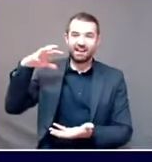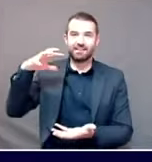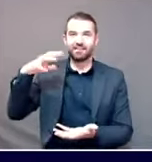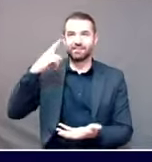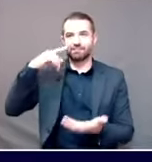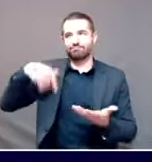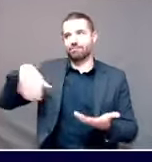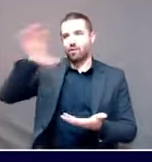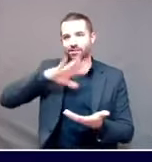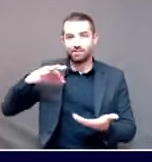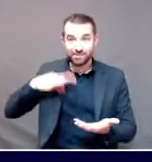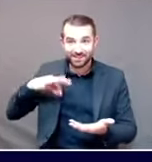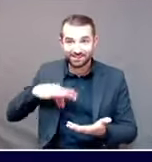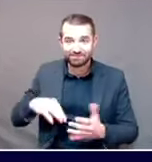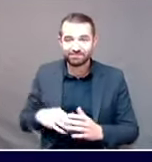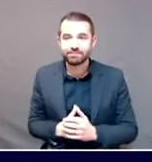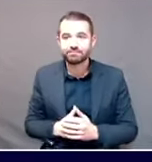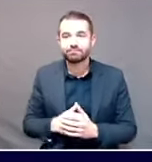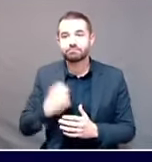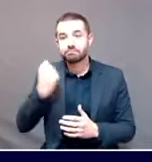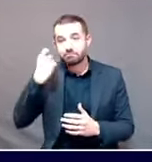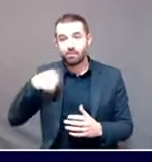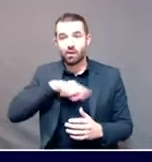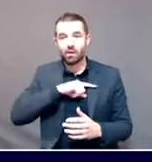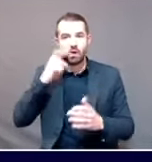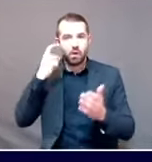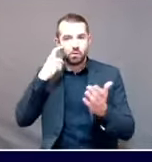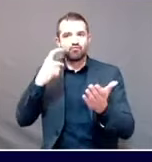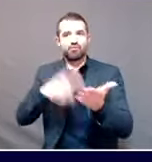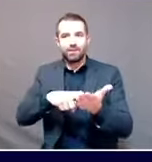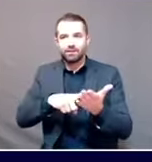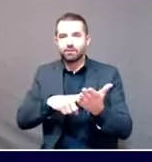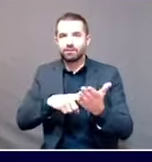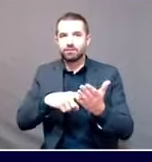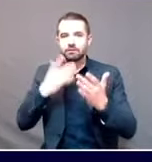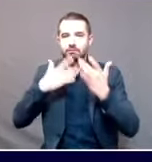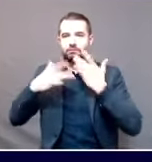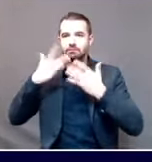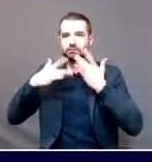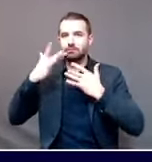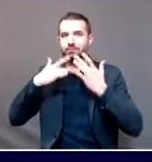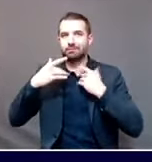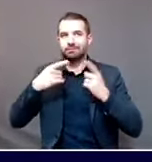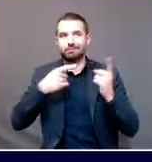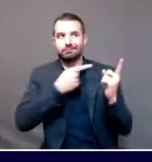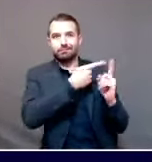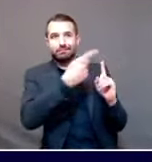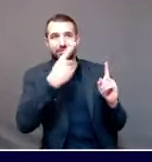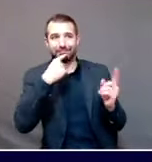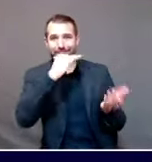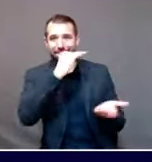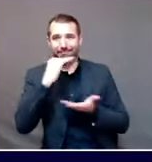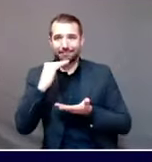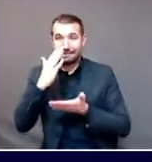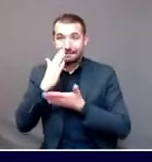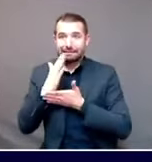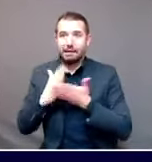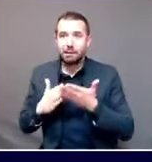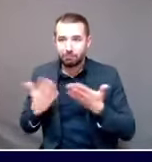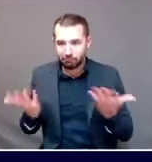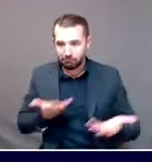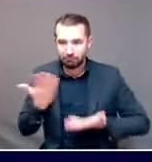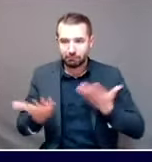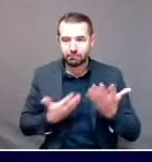recognize that vaccines right now are a very scarce commodity. So, uh, I, also recognize that our partners